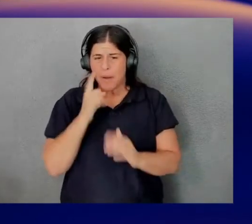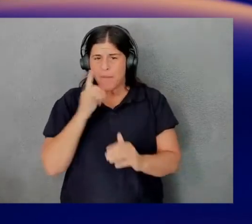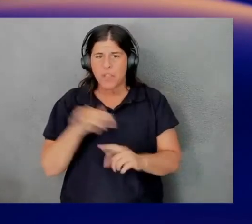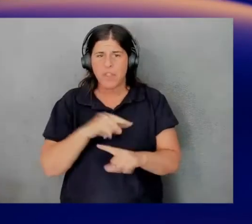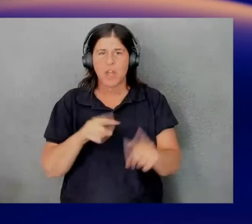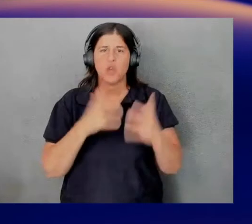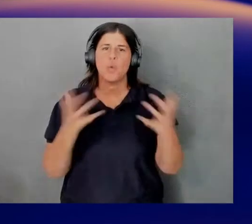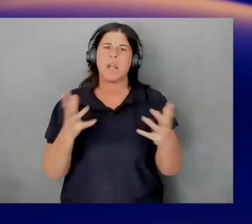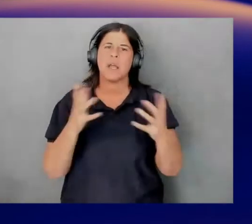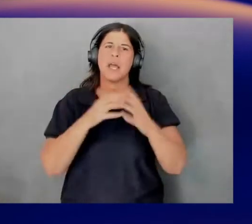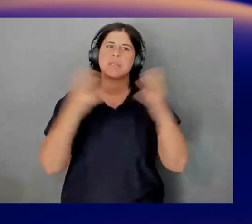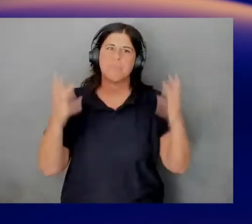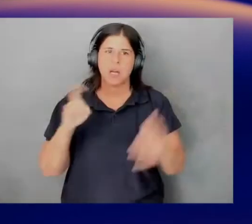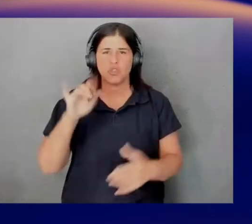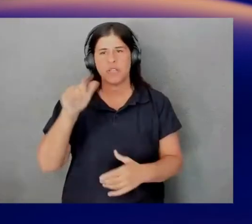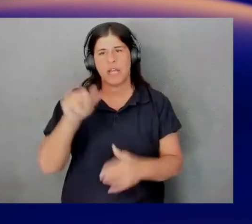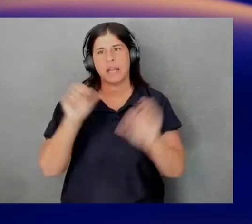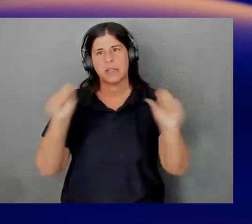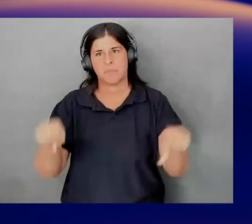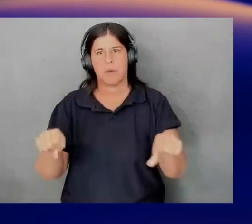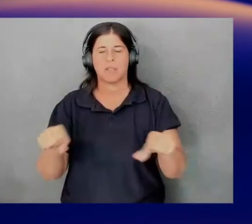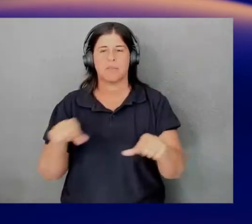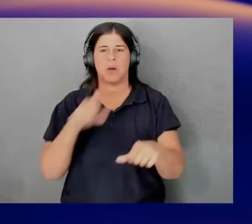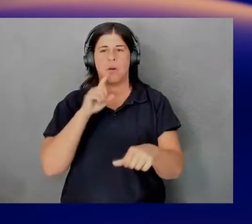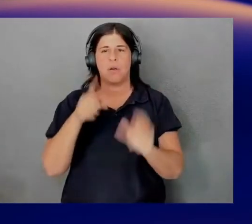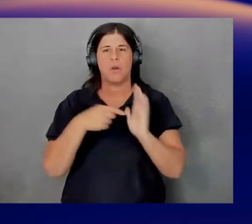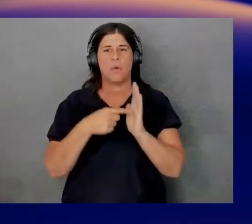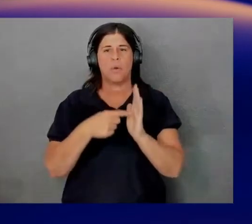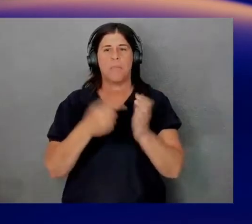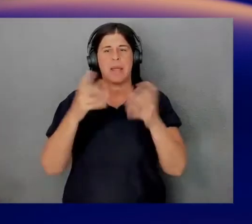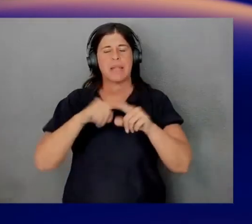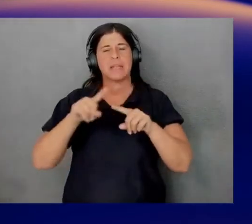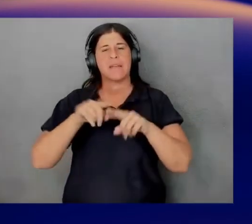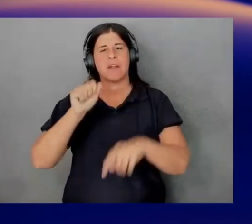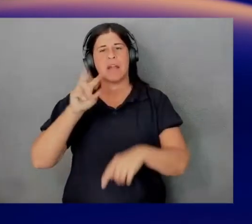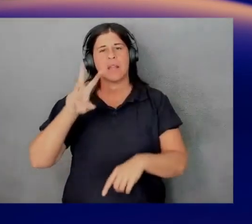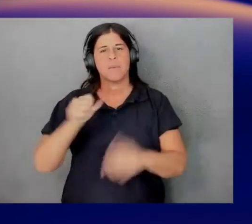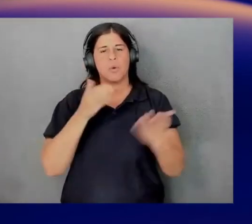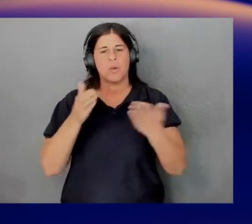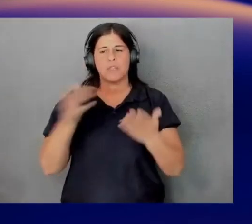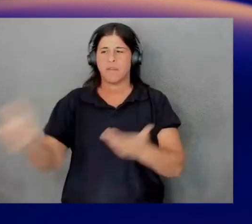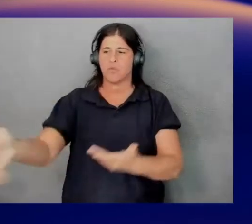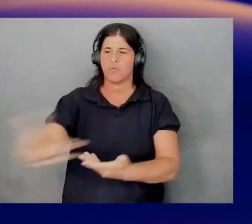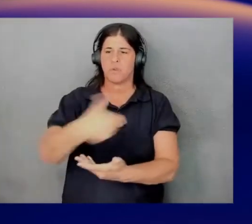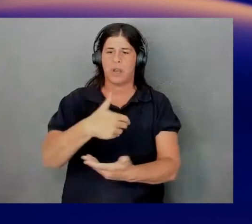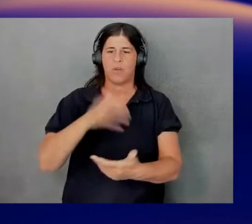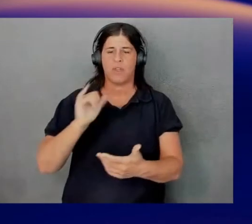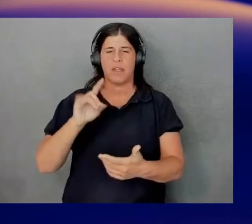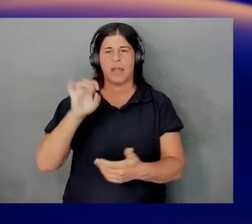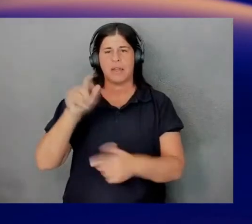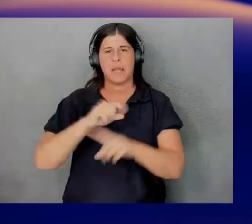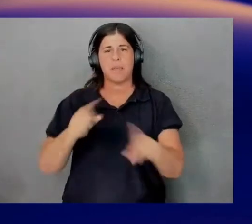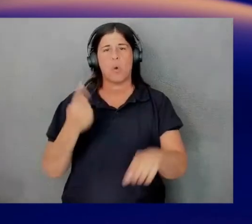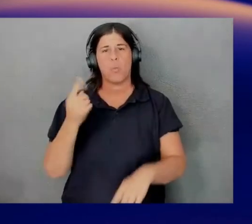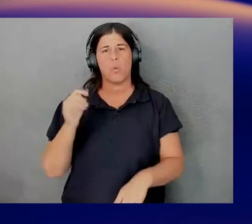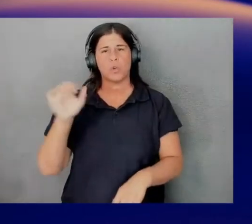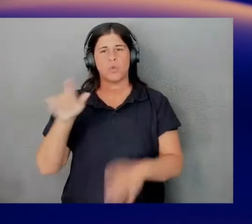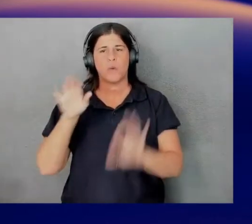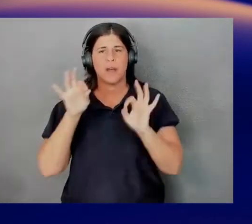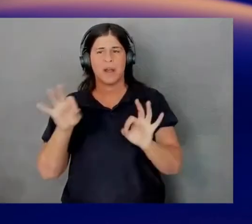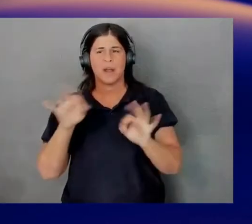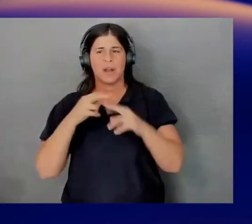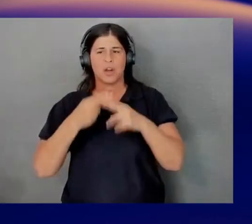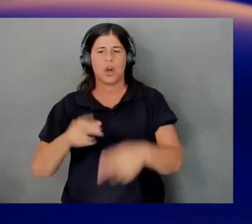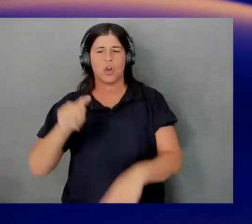possible. Yeah. So, we have a bunch of other AWS services that you can help to gather that data. One of those tools, which is excellent, is called Trusted Advisor.